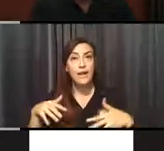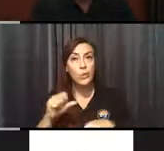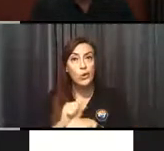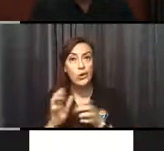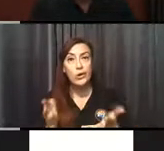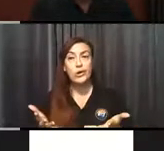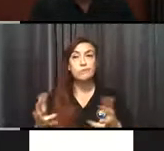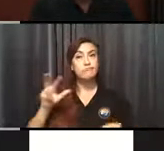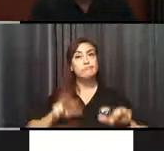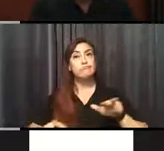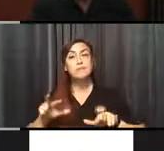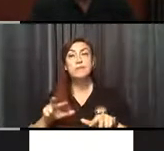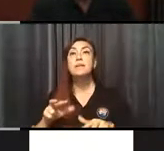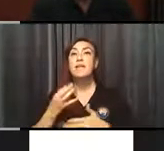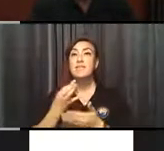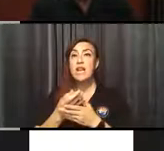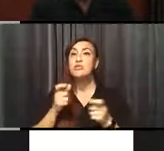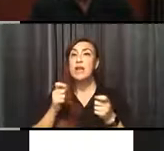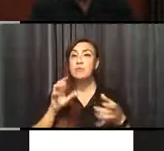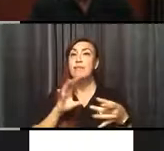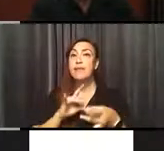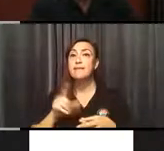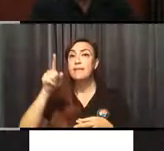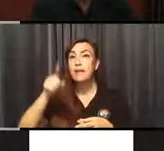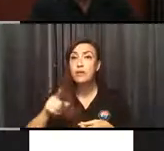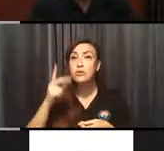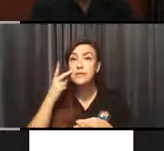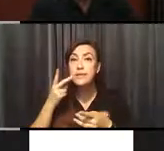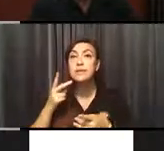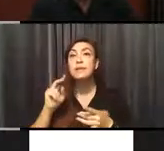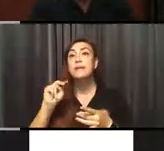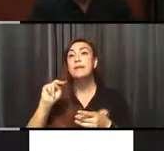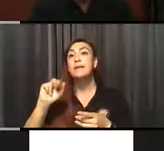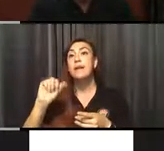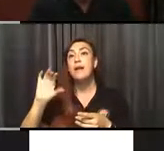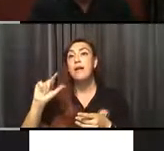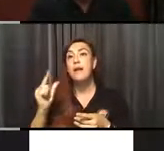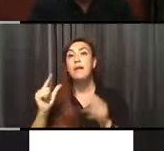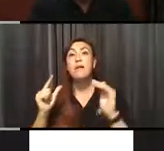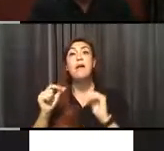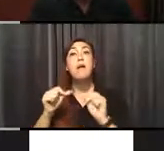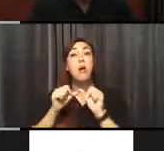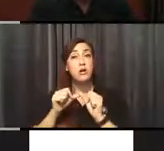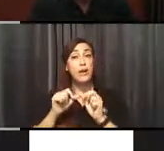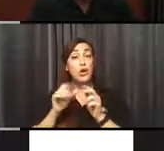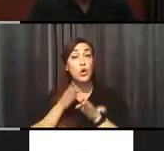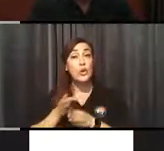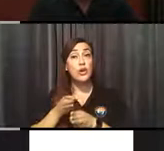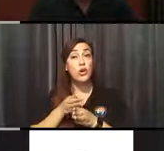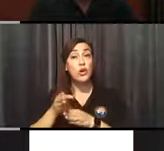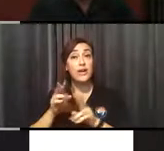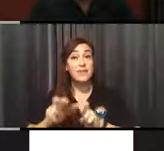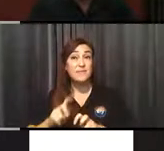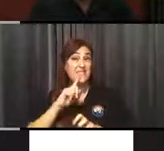and financial management links at NACOG. We also have ongoing career assessments. These are really interesting assessments you can take.